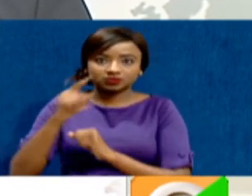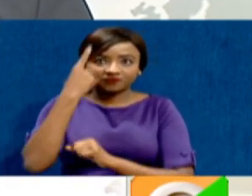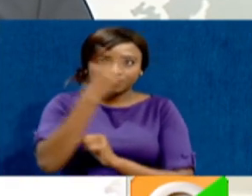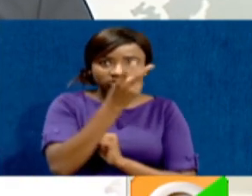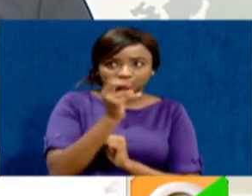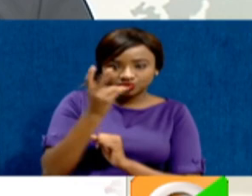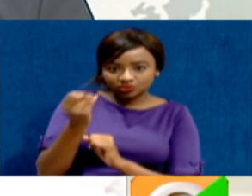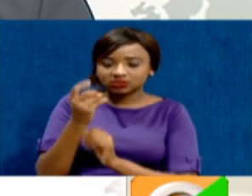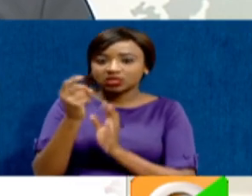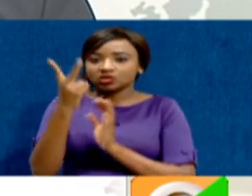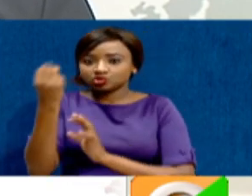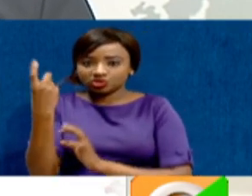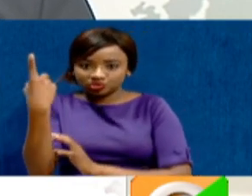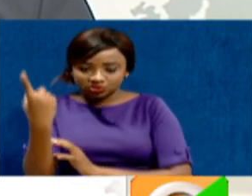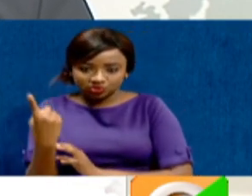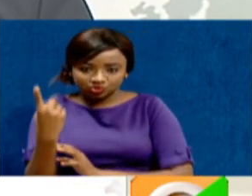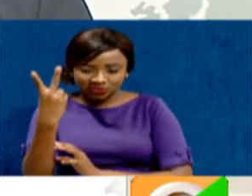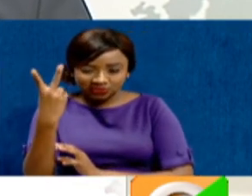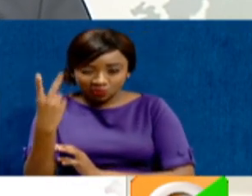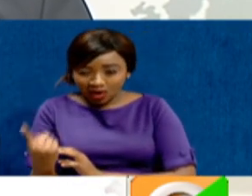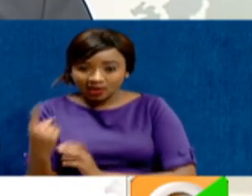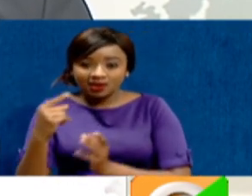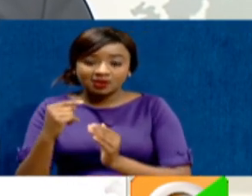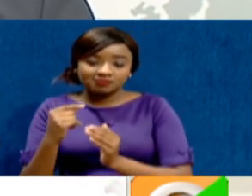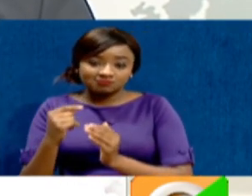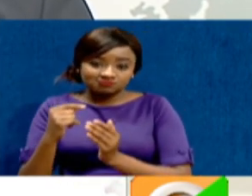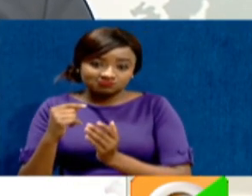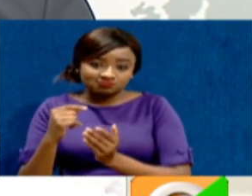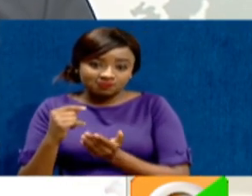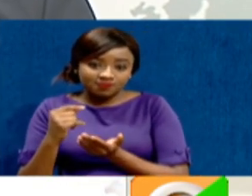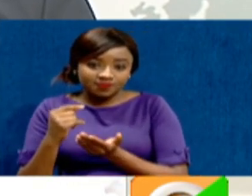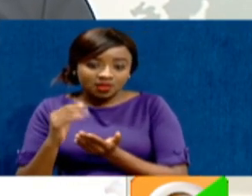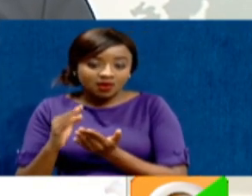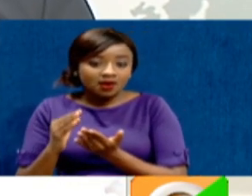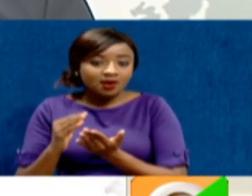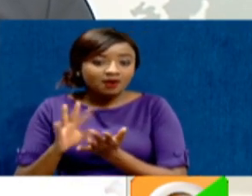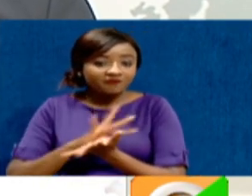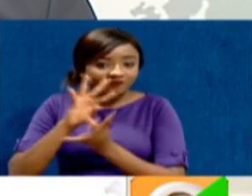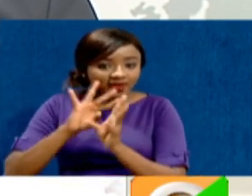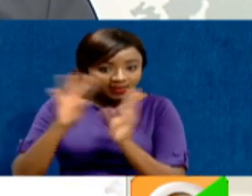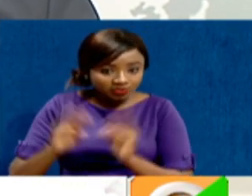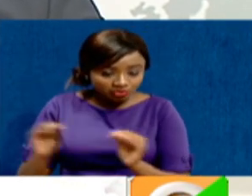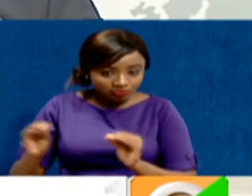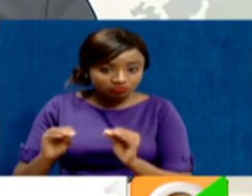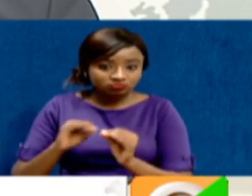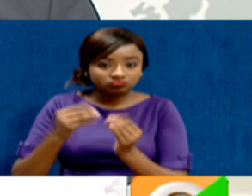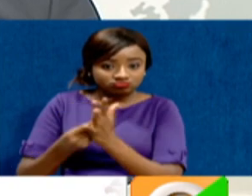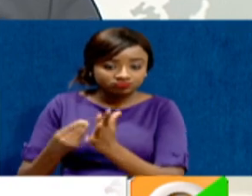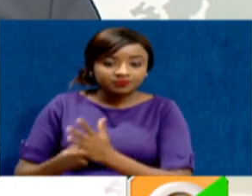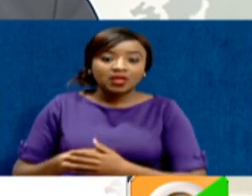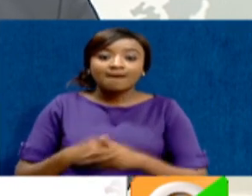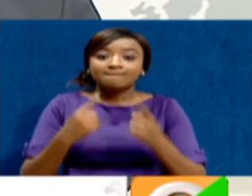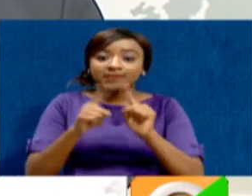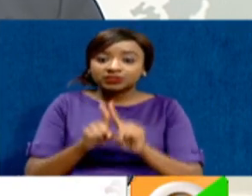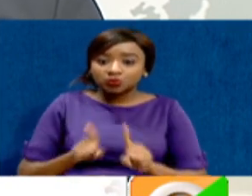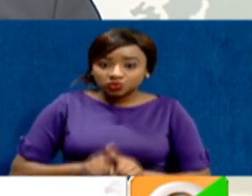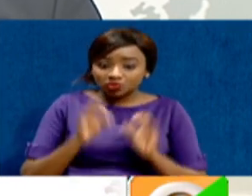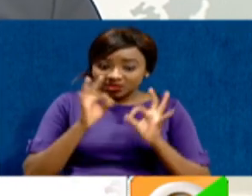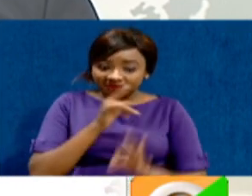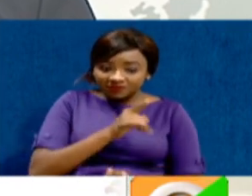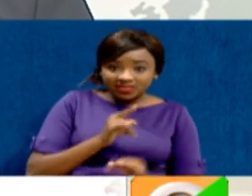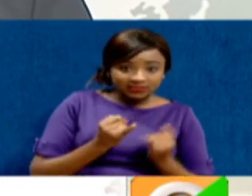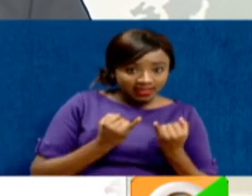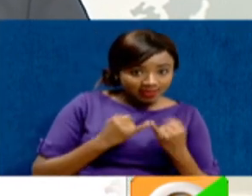financial year. And if the increase as projected or up to 348 billion shillings will be affected, then